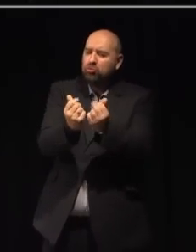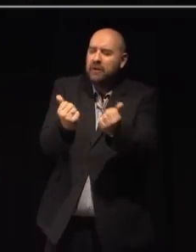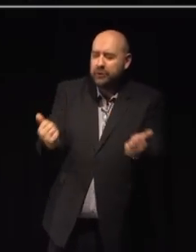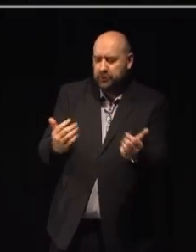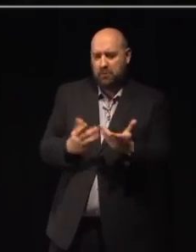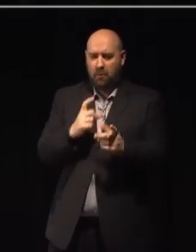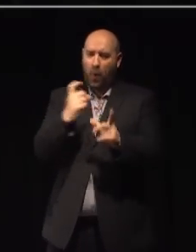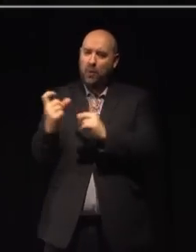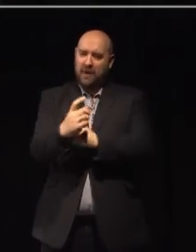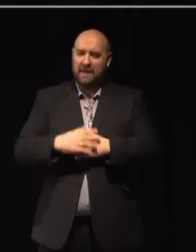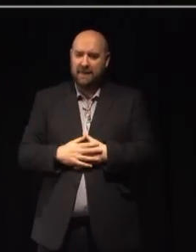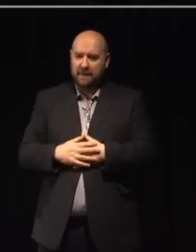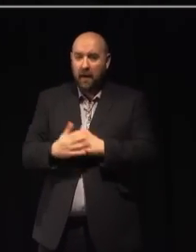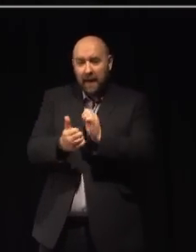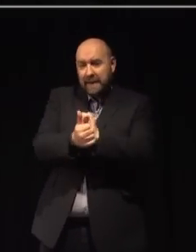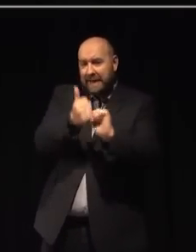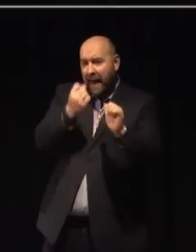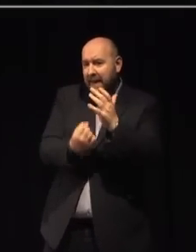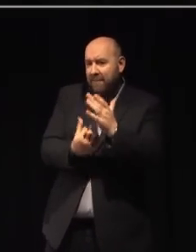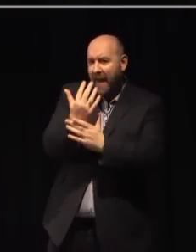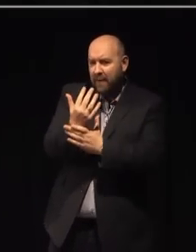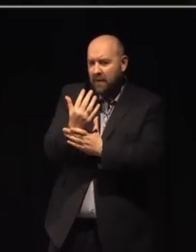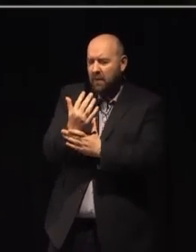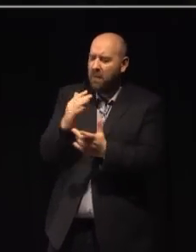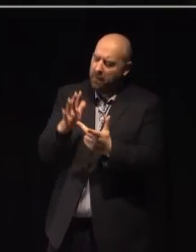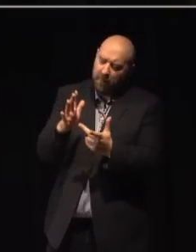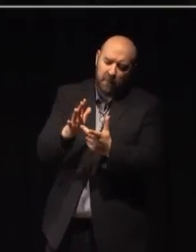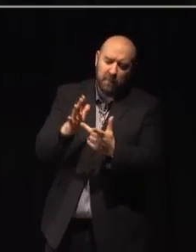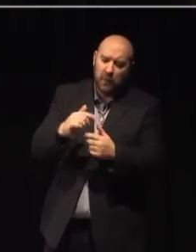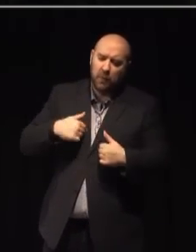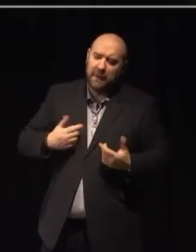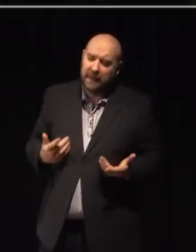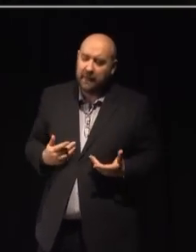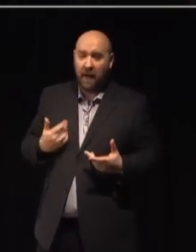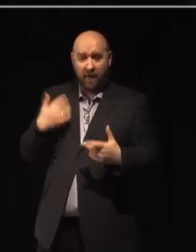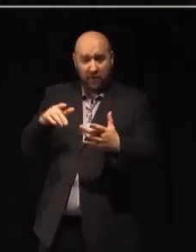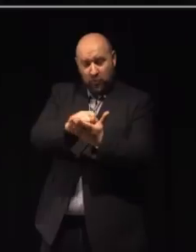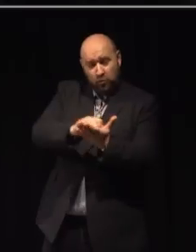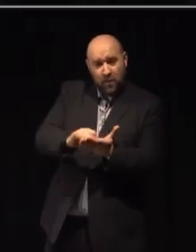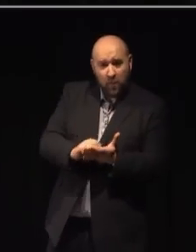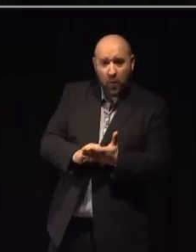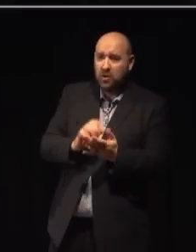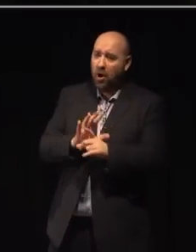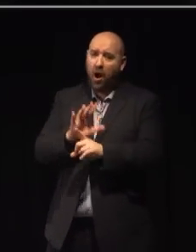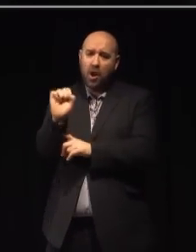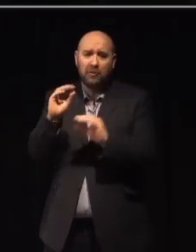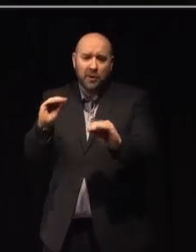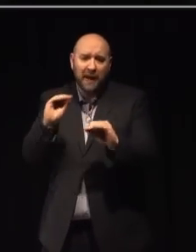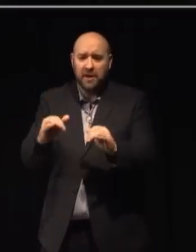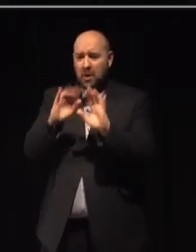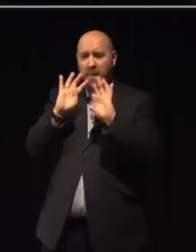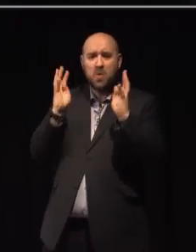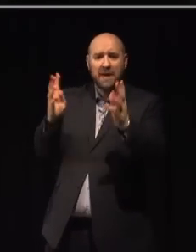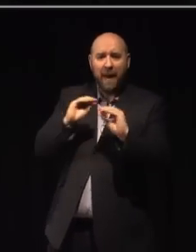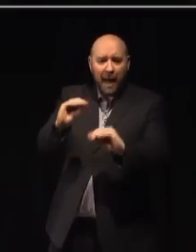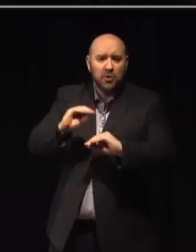Talent development is very dear to me. I've authored national reports on music education and cultural education. I'm a believer in the mission